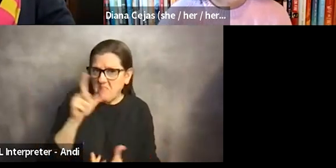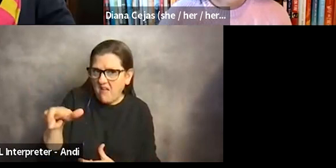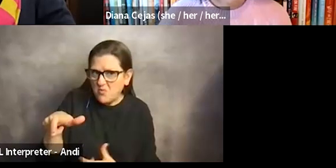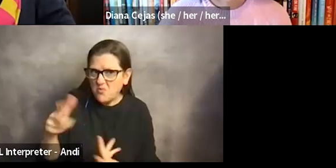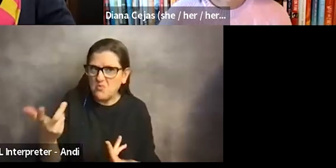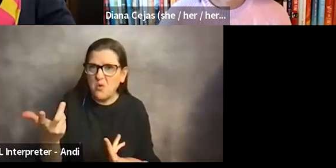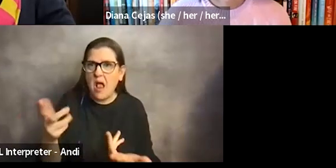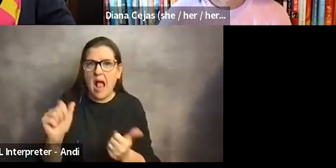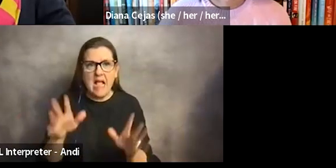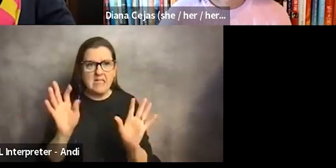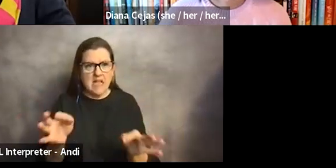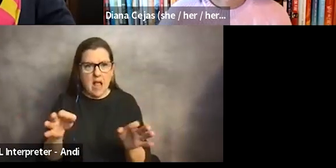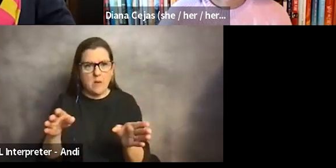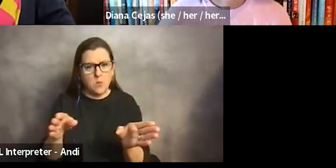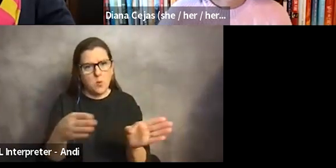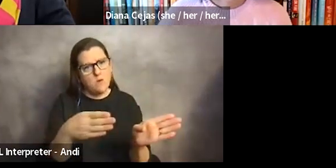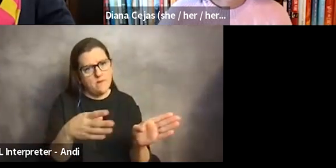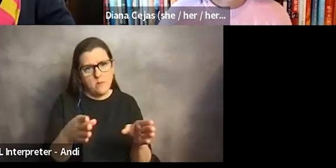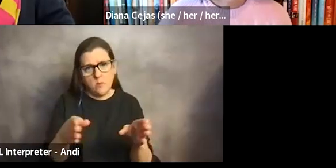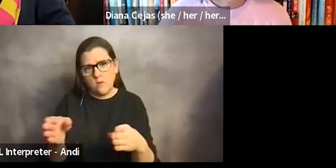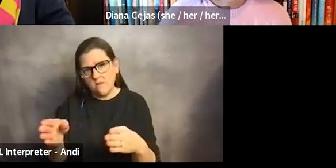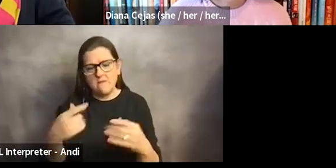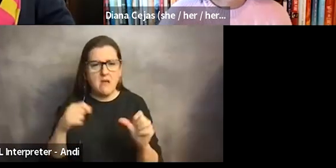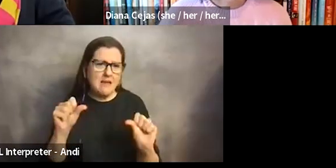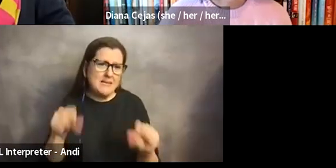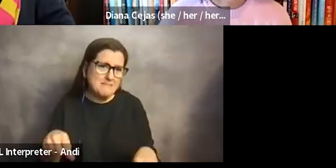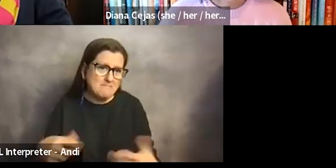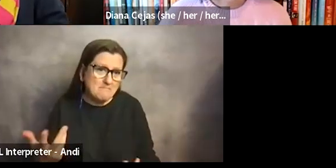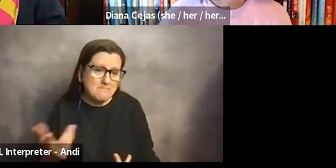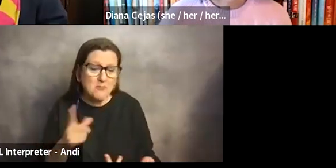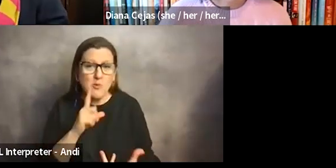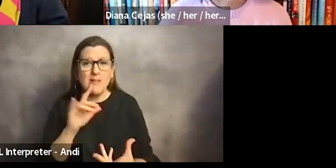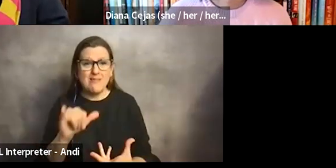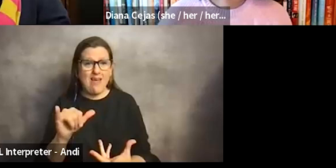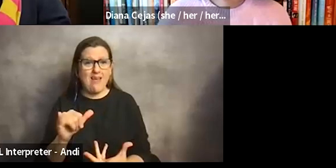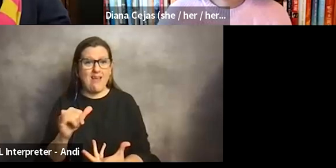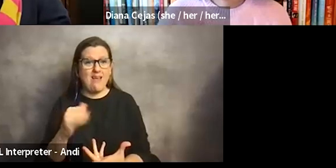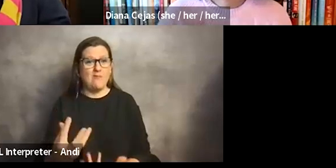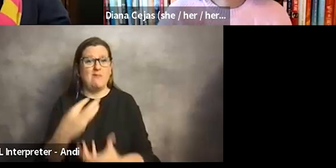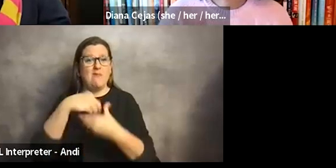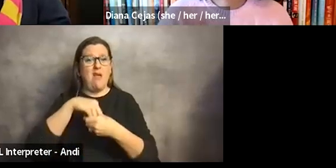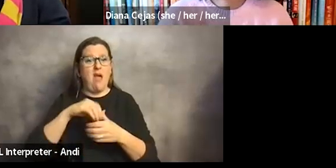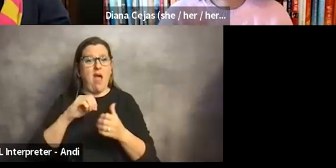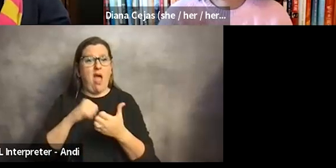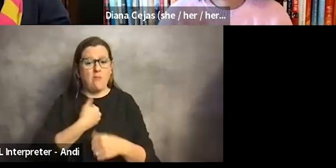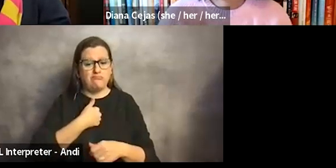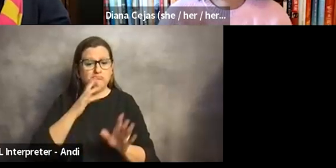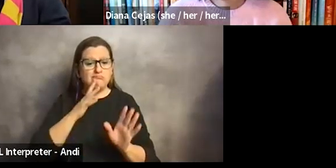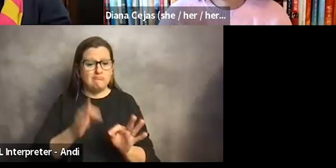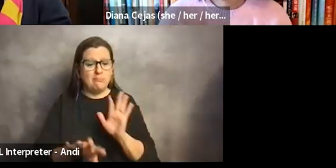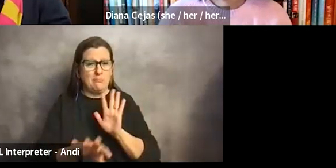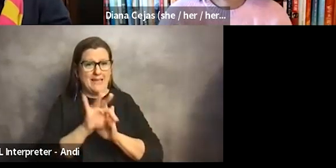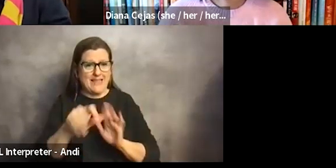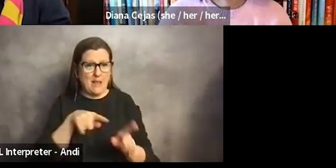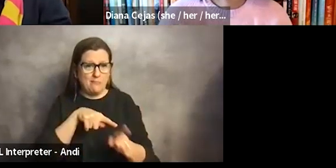if I choose it not to be. Um, and so, um, that was, that did really go into part of how I chose that specialty. Um,